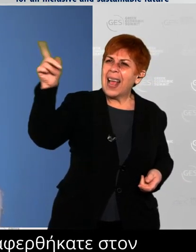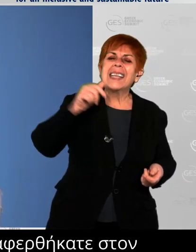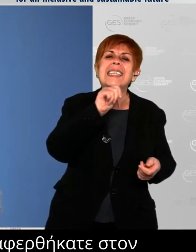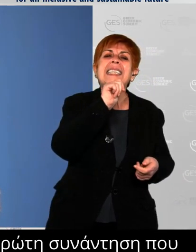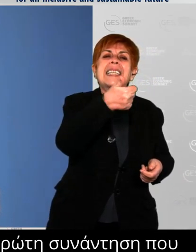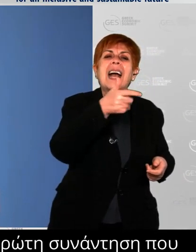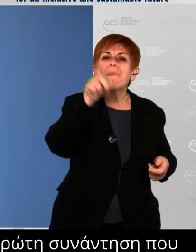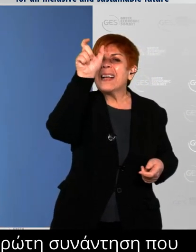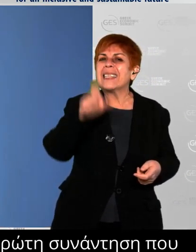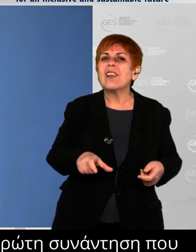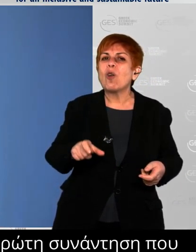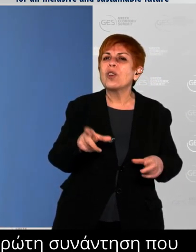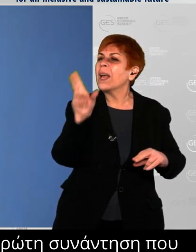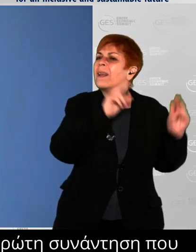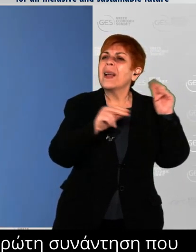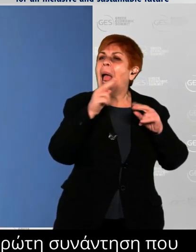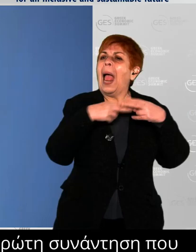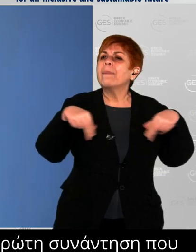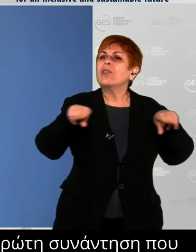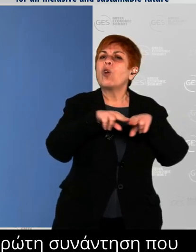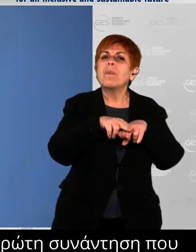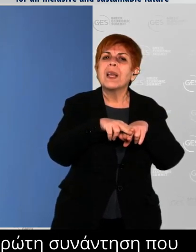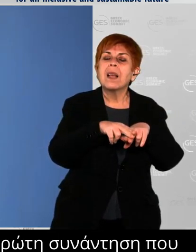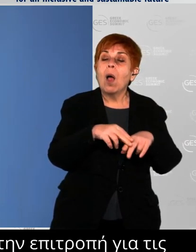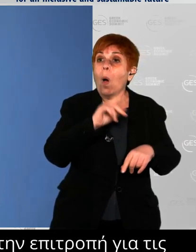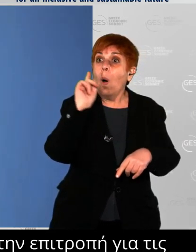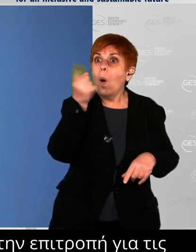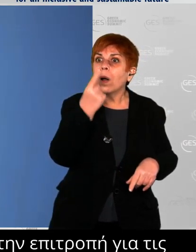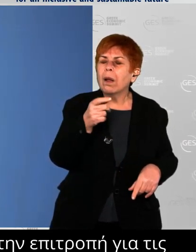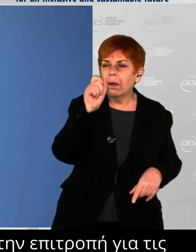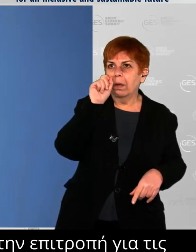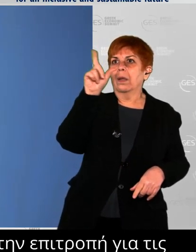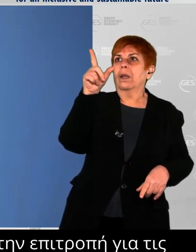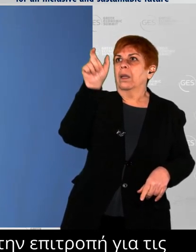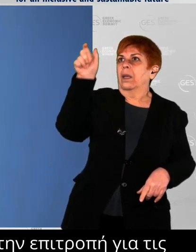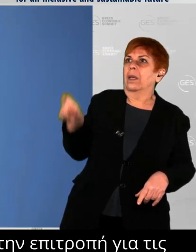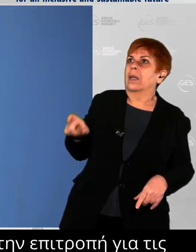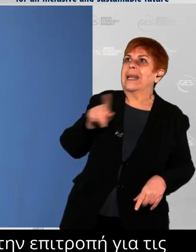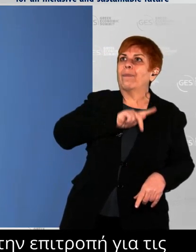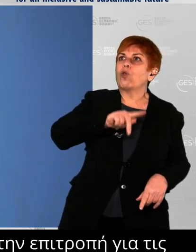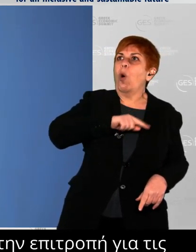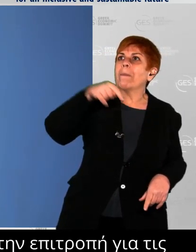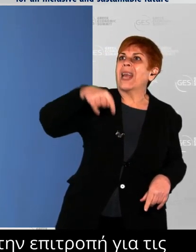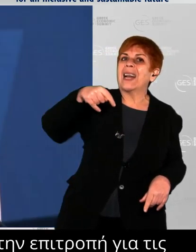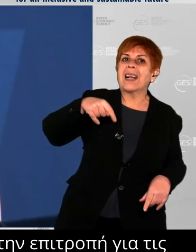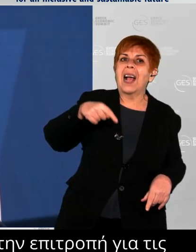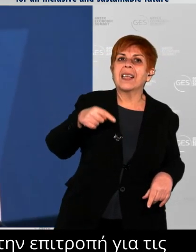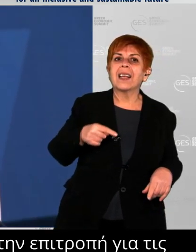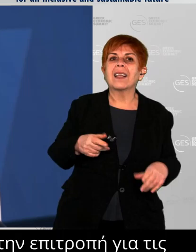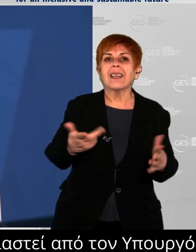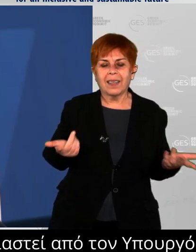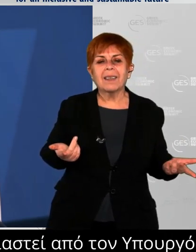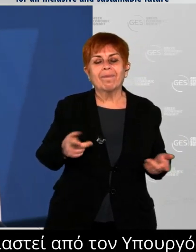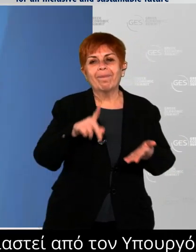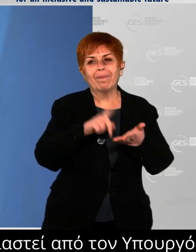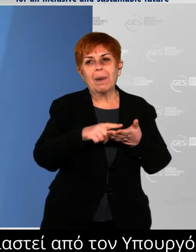Right. How impressed they were by the minister. They are waving at me, so I need to move quickly. One last question.